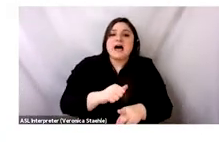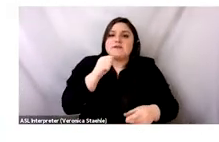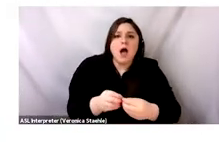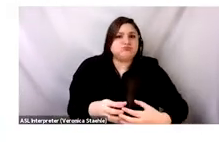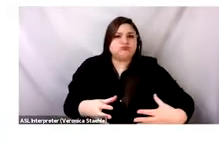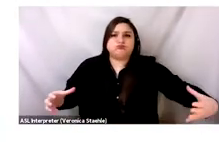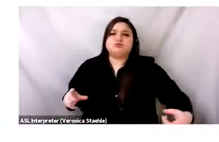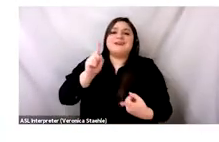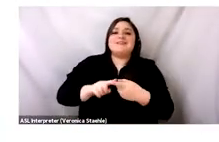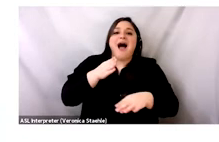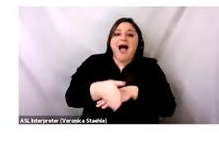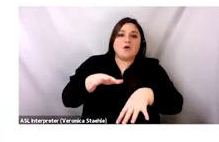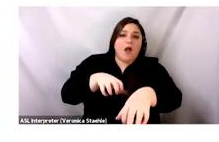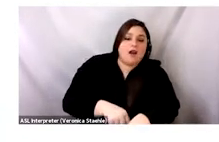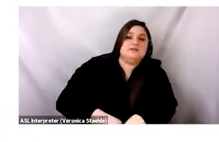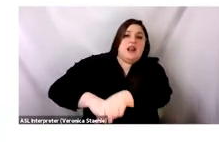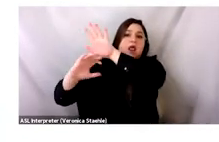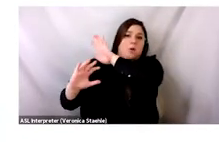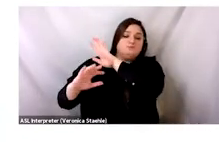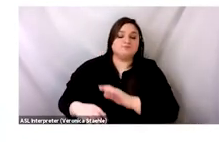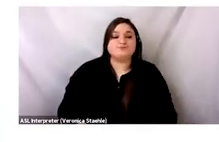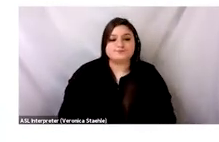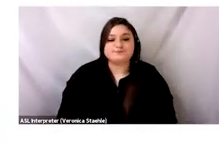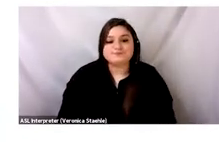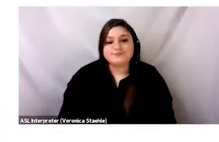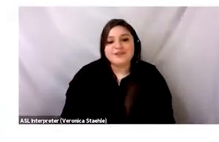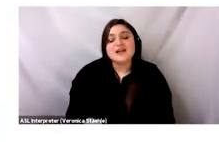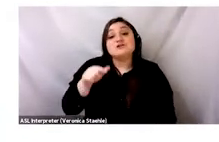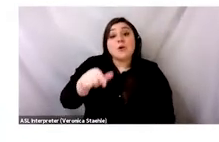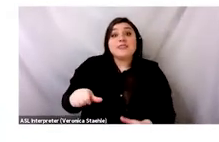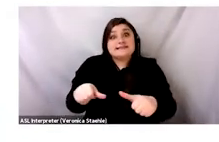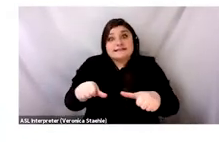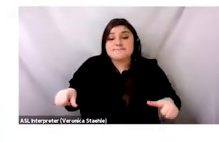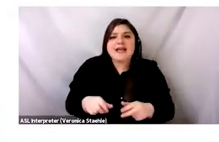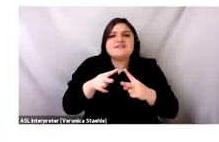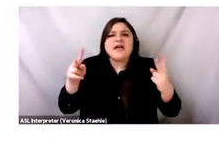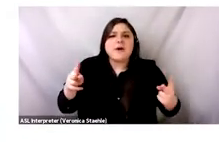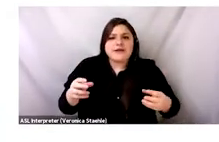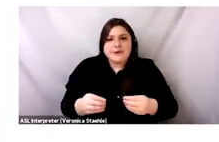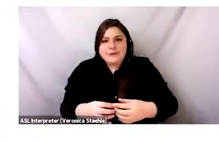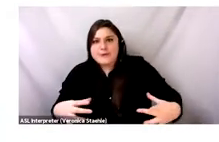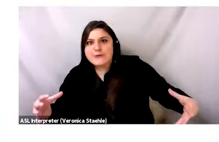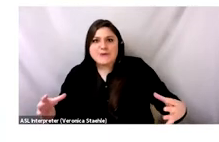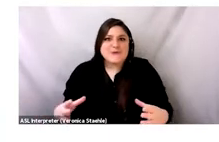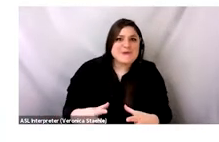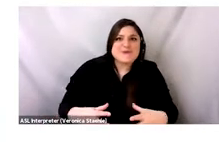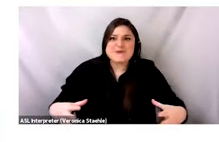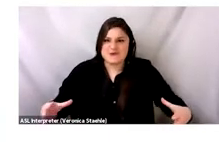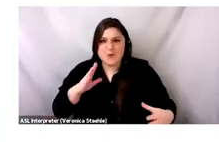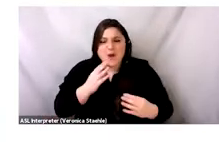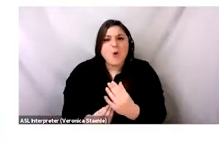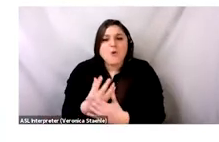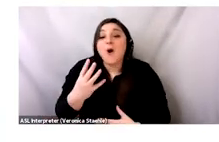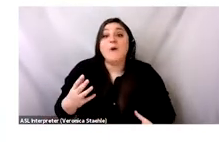until after independence that the city of Accra officially recognized Contramento as a market. And this is a really fluid space.